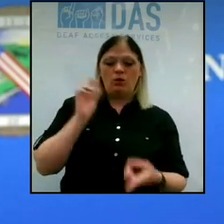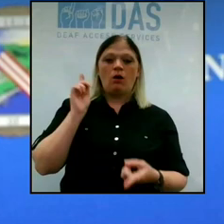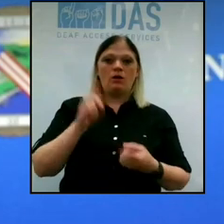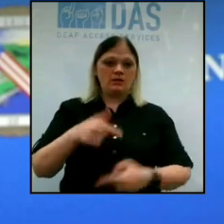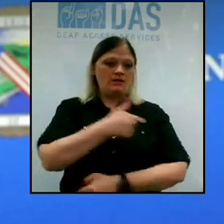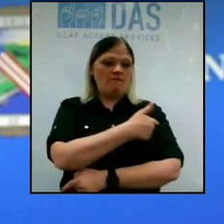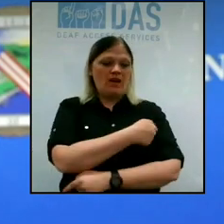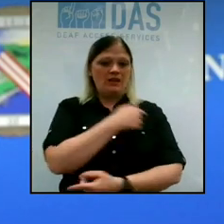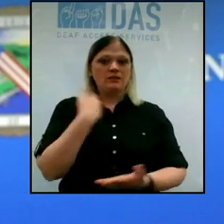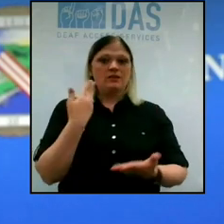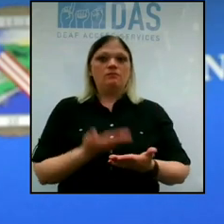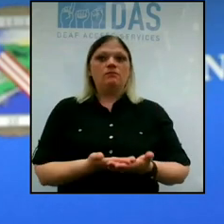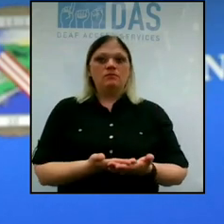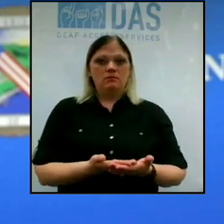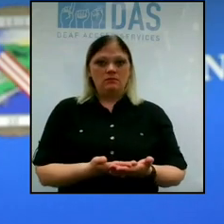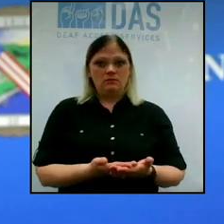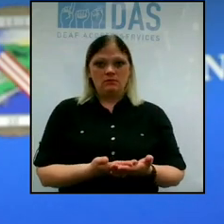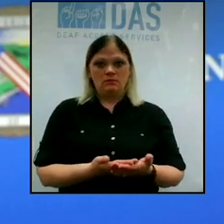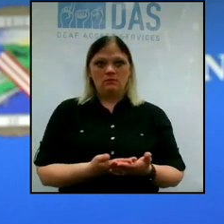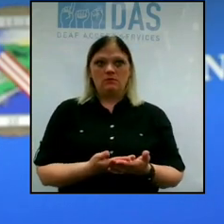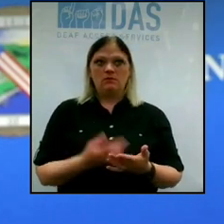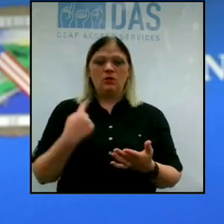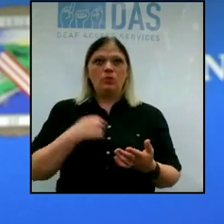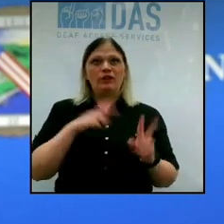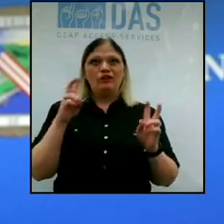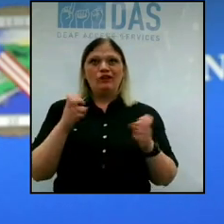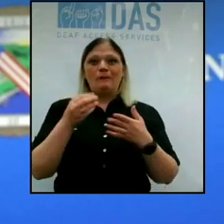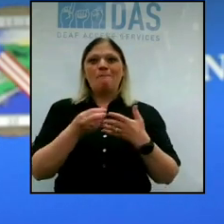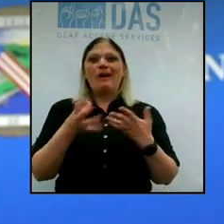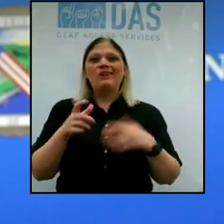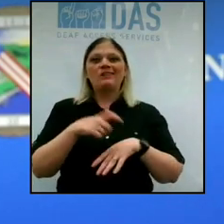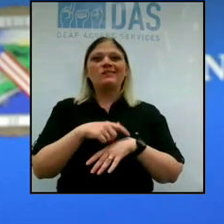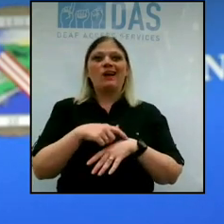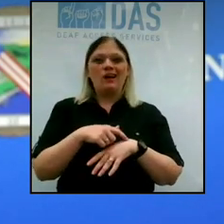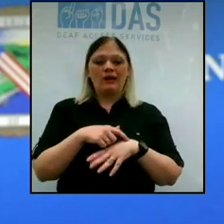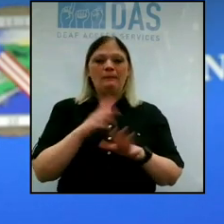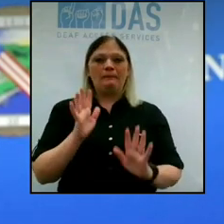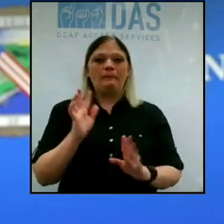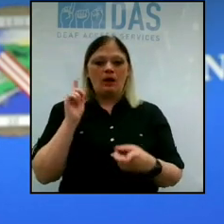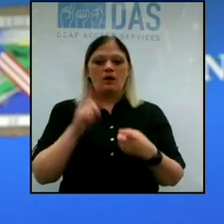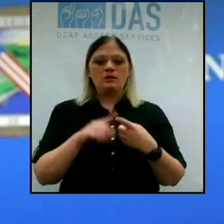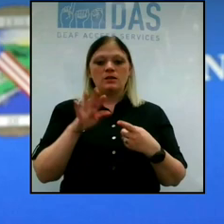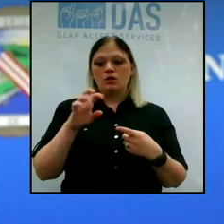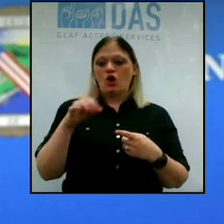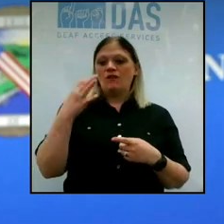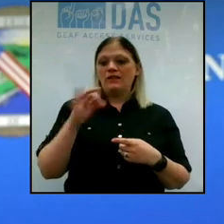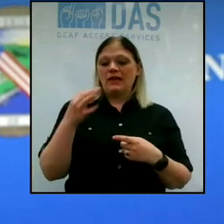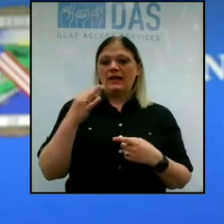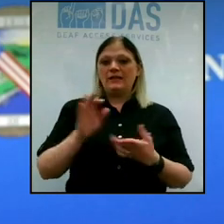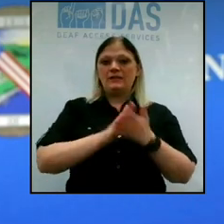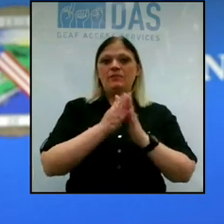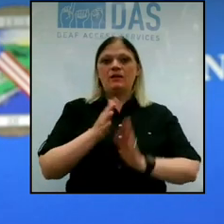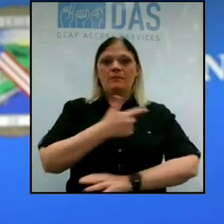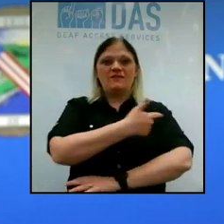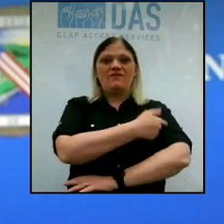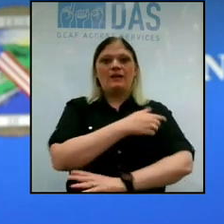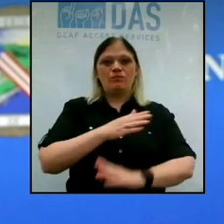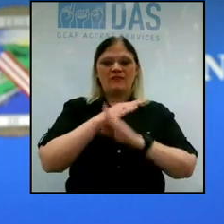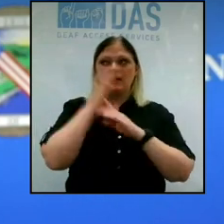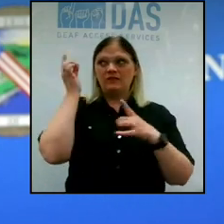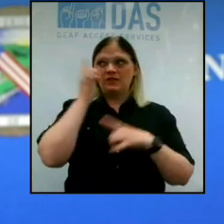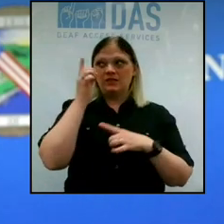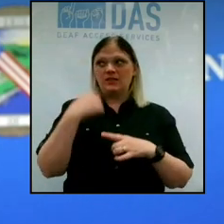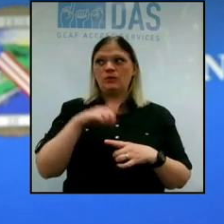arise. Remember, we are buying time until COVID-19 becomes a vaccine preventable disease. So we have to